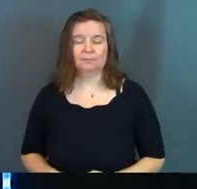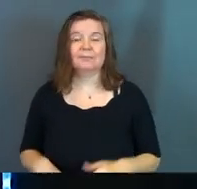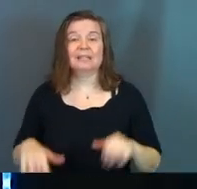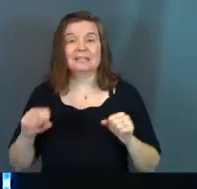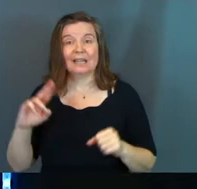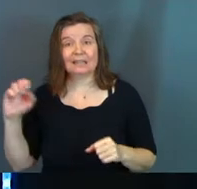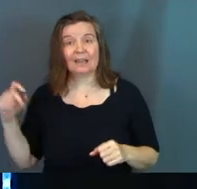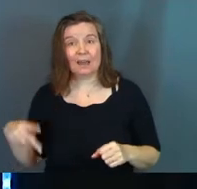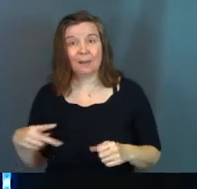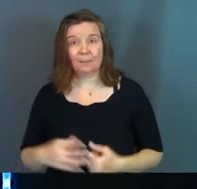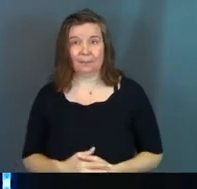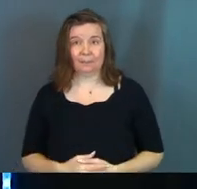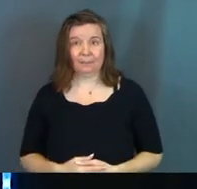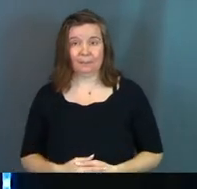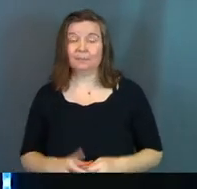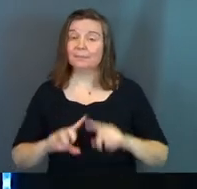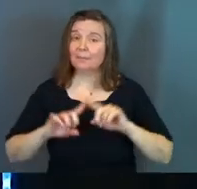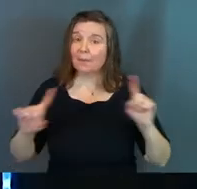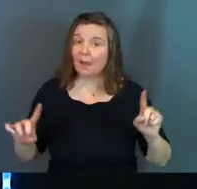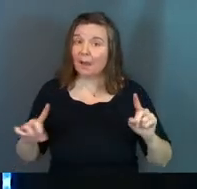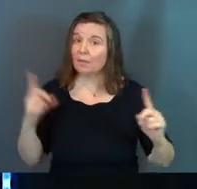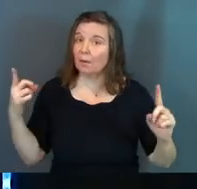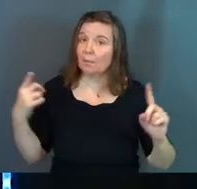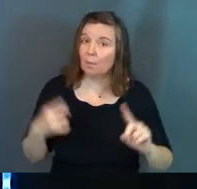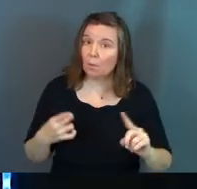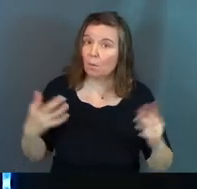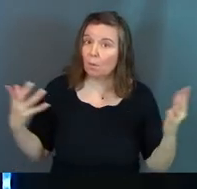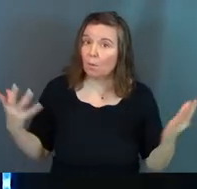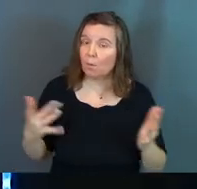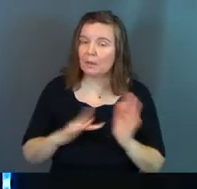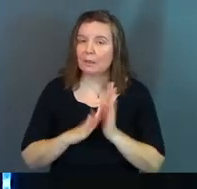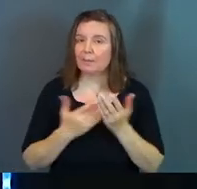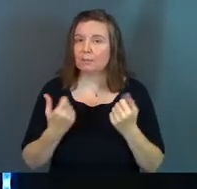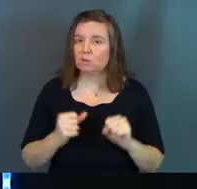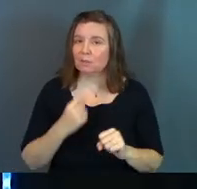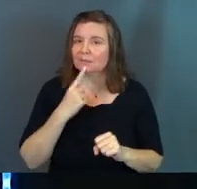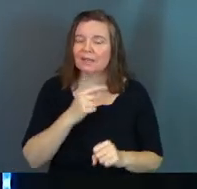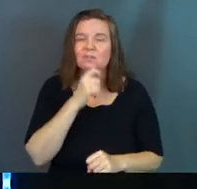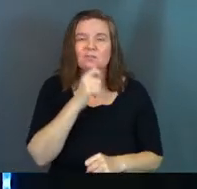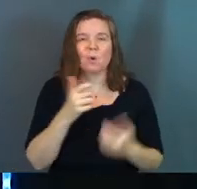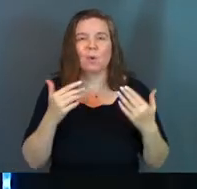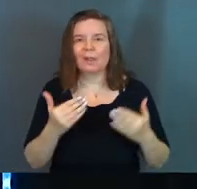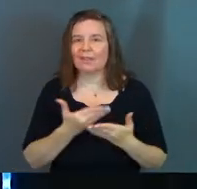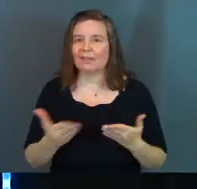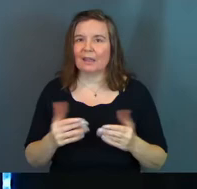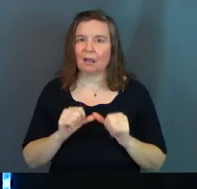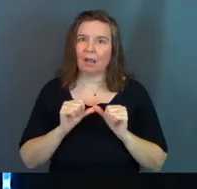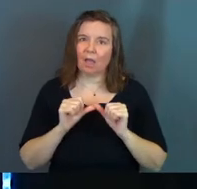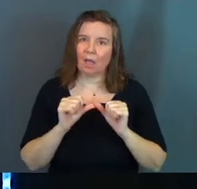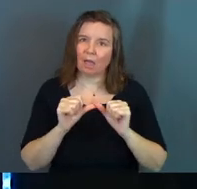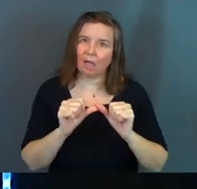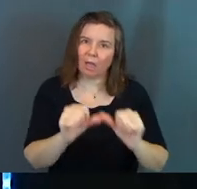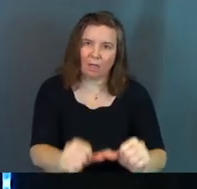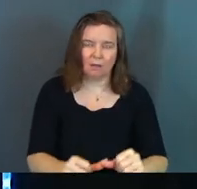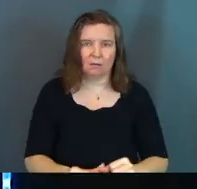Take the nap. But the point of what the Bible is trying to say is don't let the thing go on.